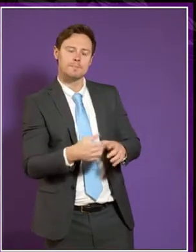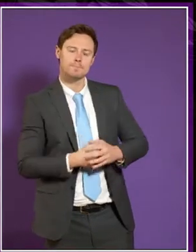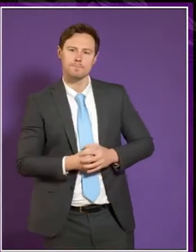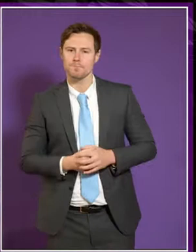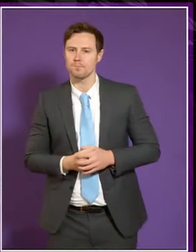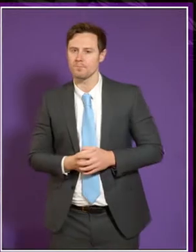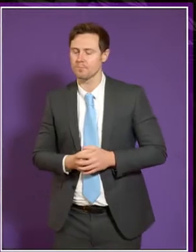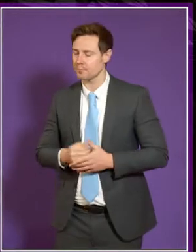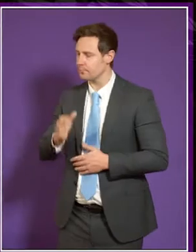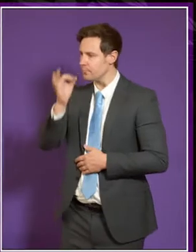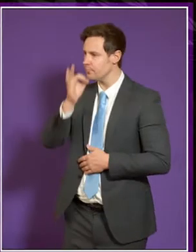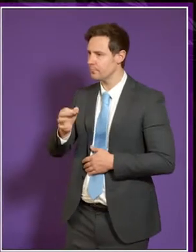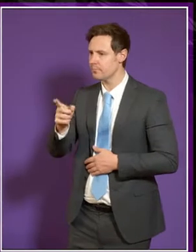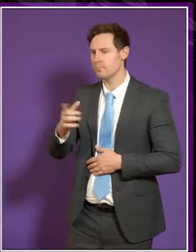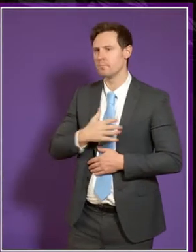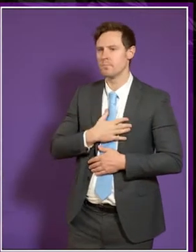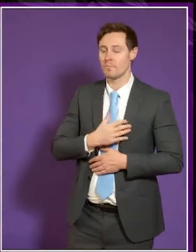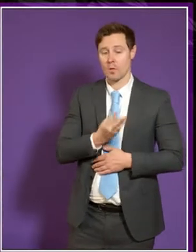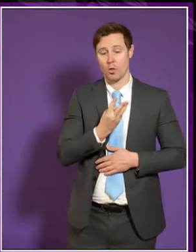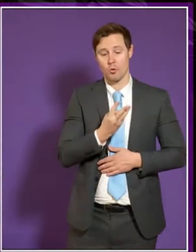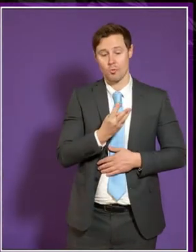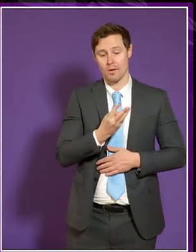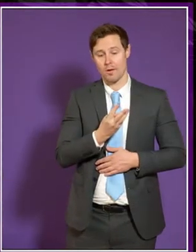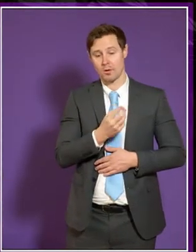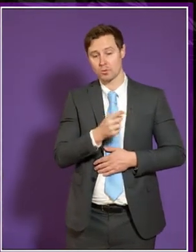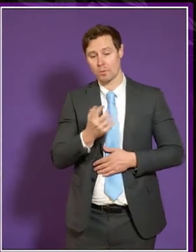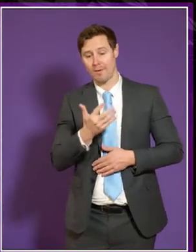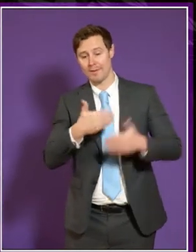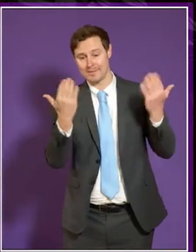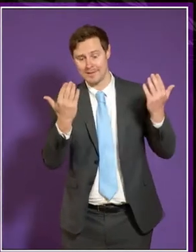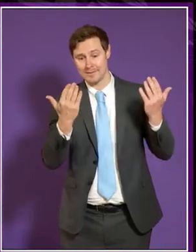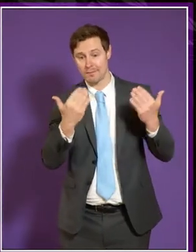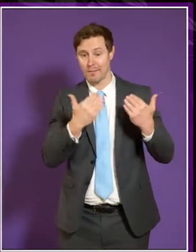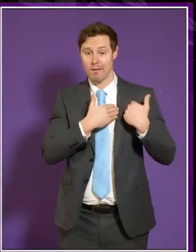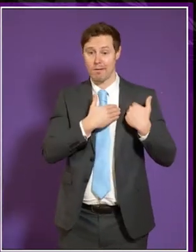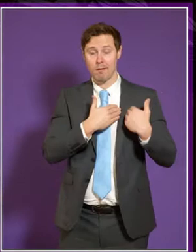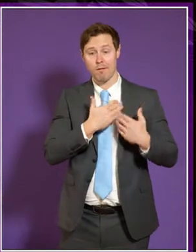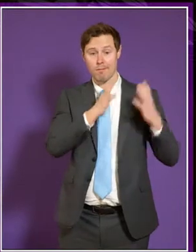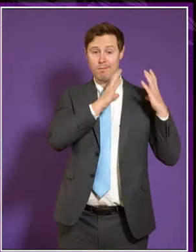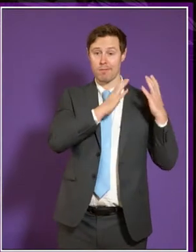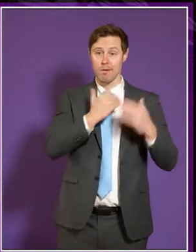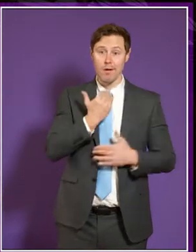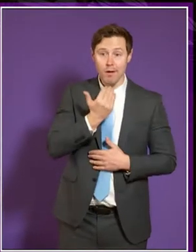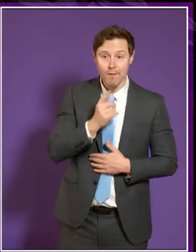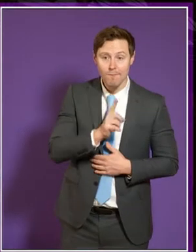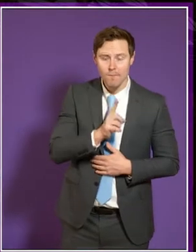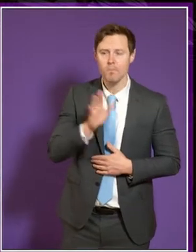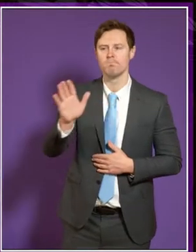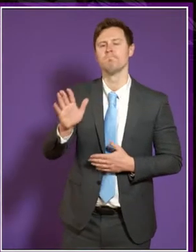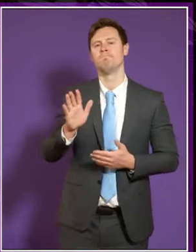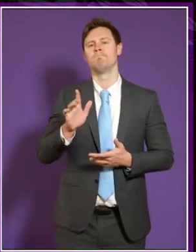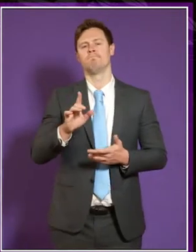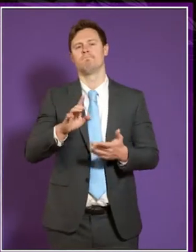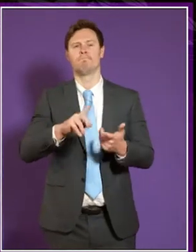Do you think that three to five days a month is enough because it's a huge remit? Well, I think it depends very much on